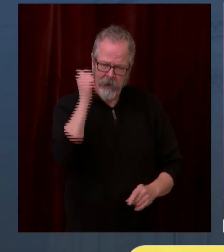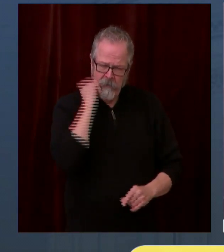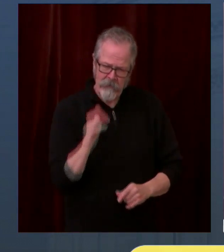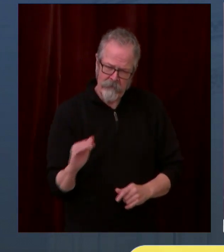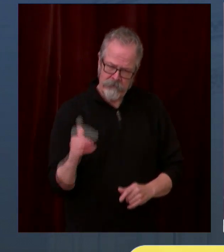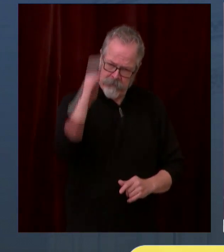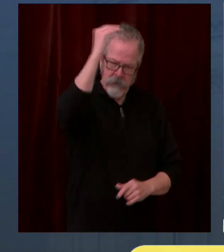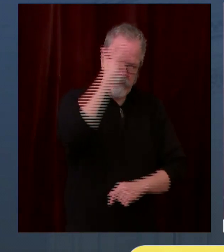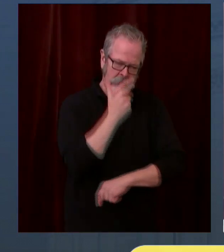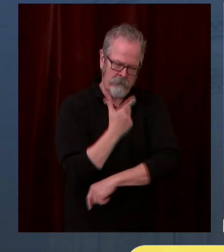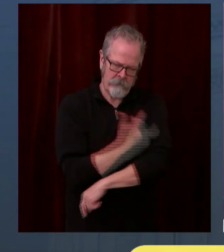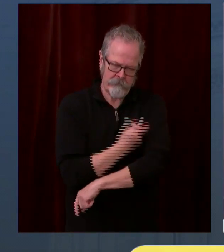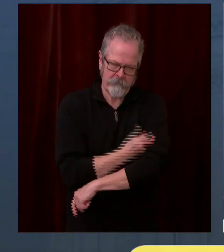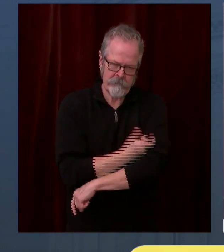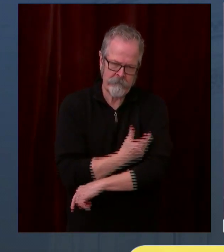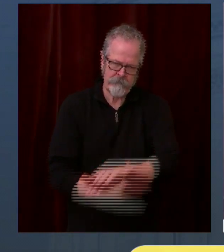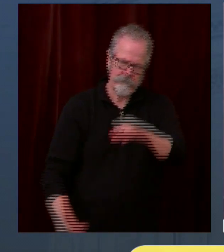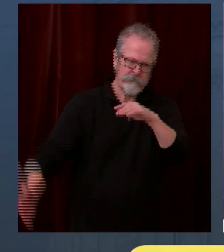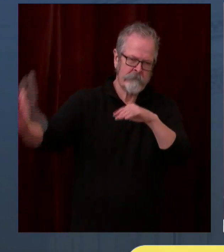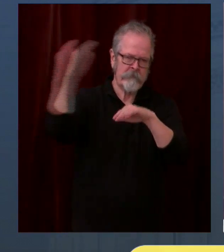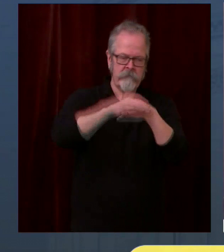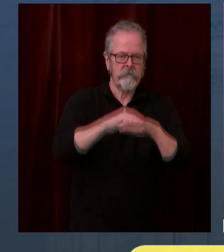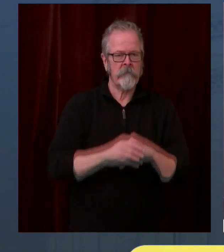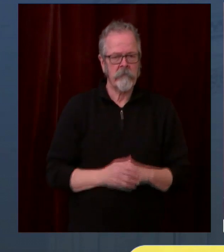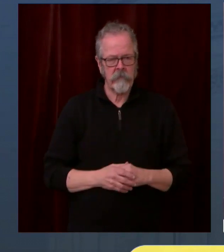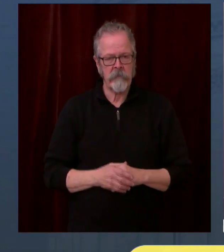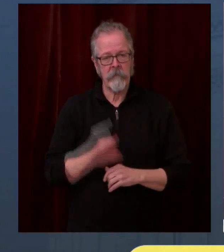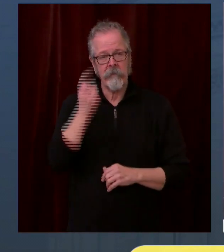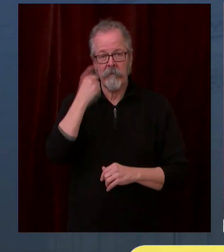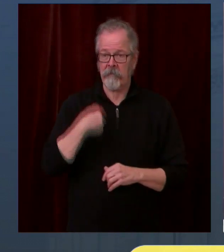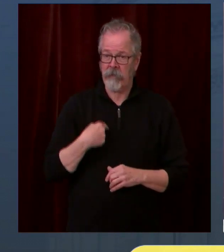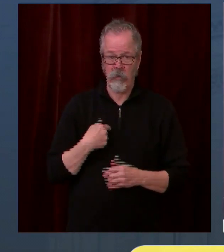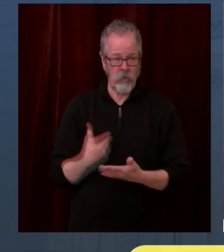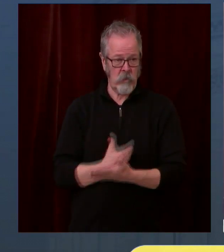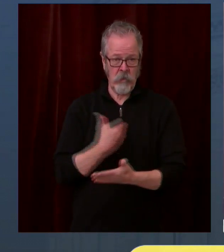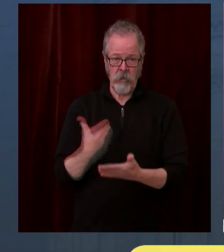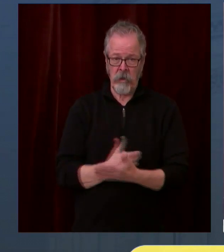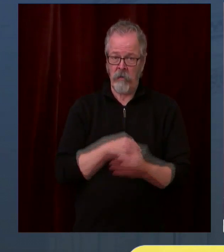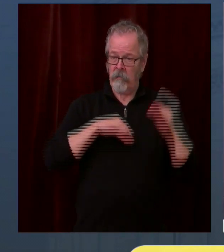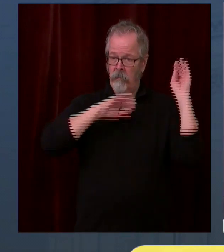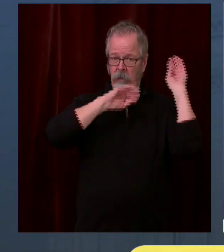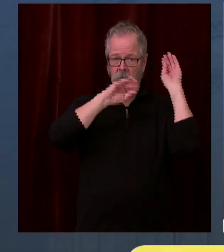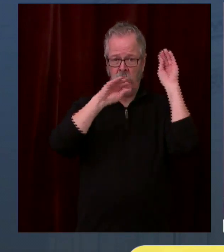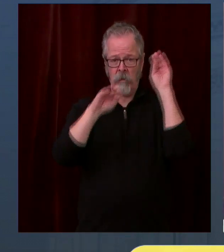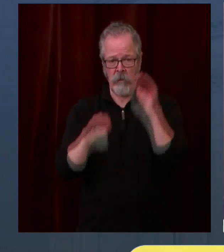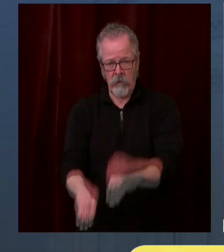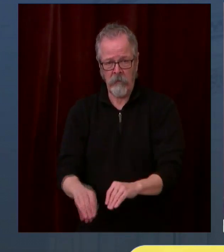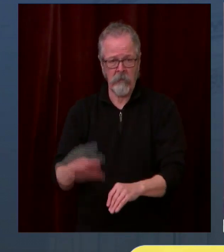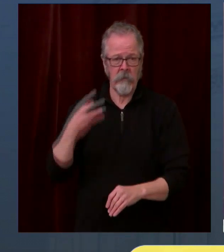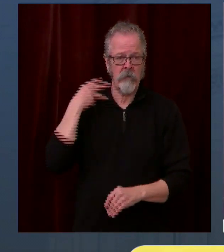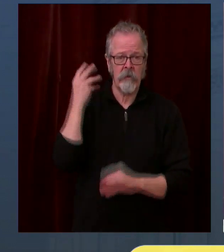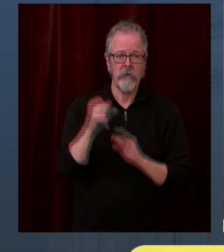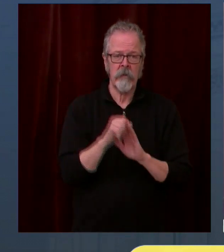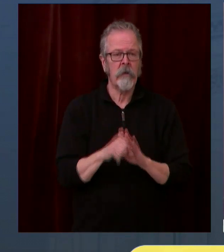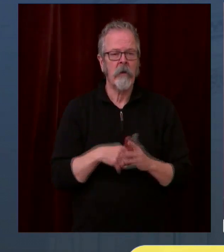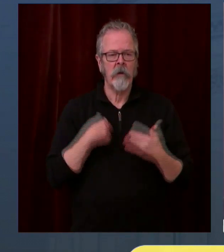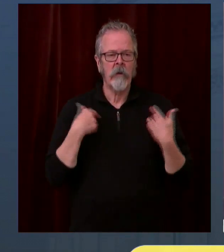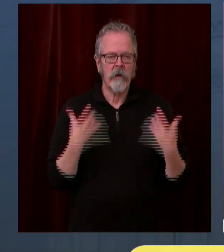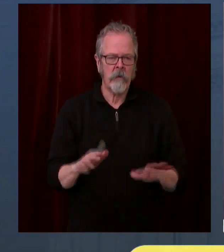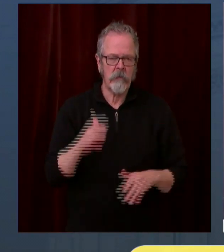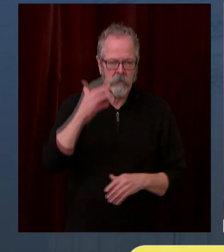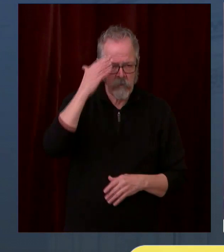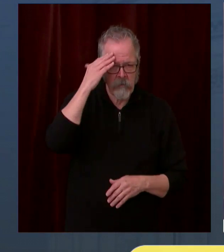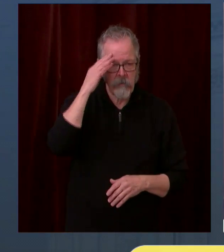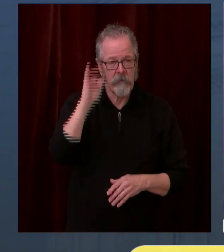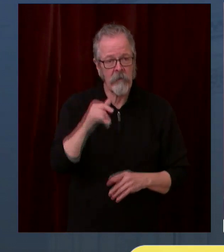just meet our goals. We are a state that exceeds and beats those goals. And so our goal is to get